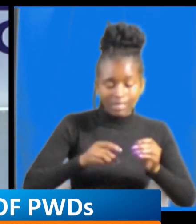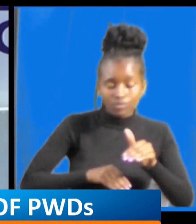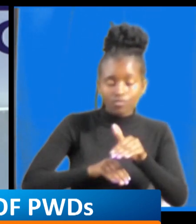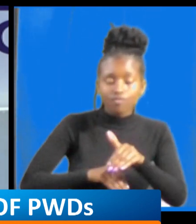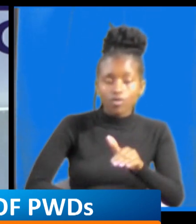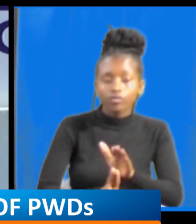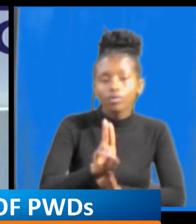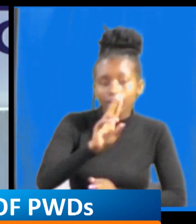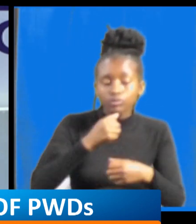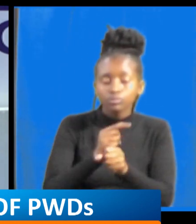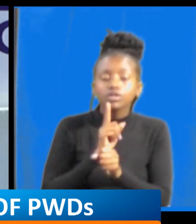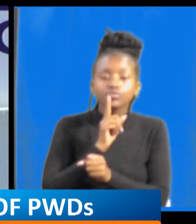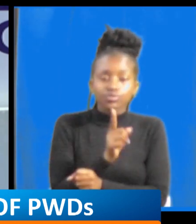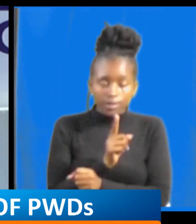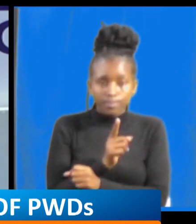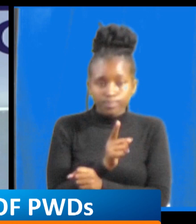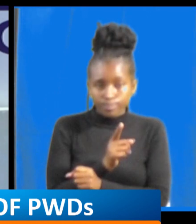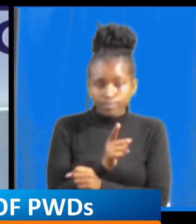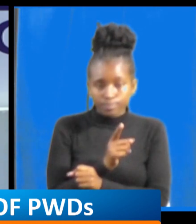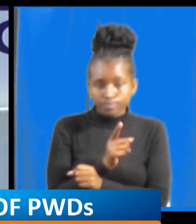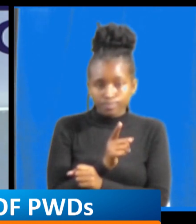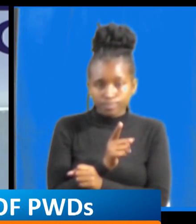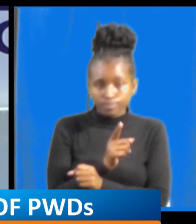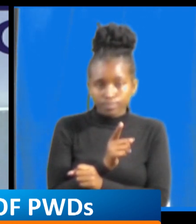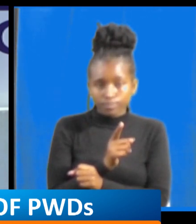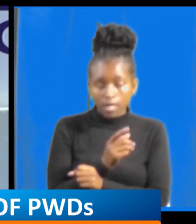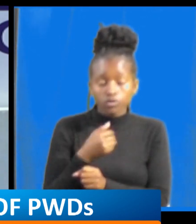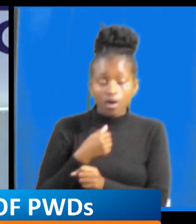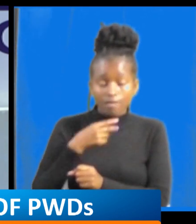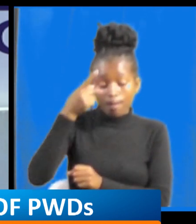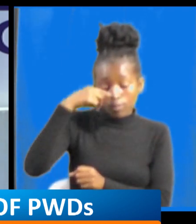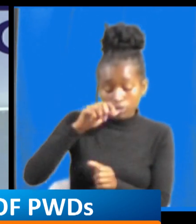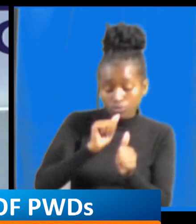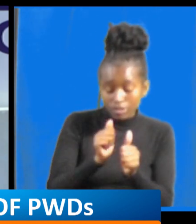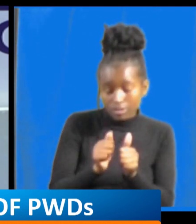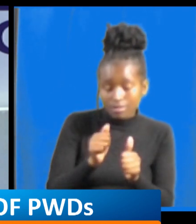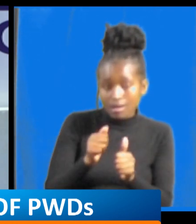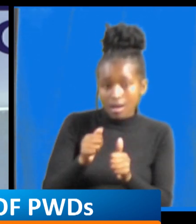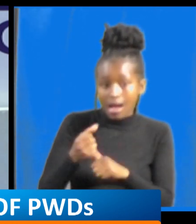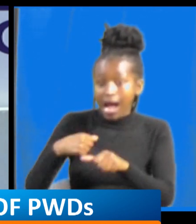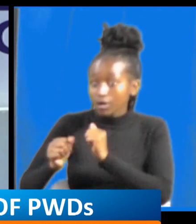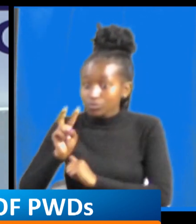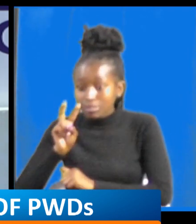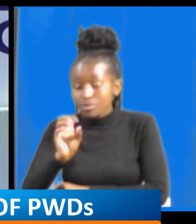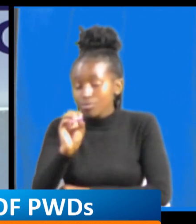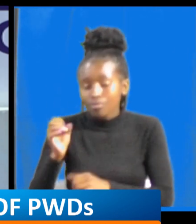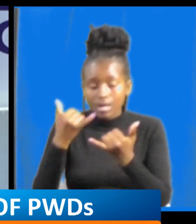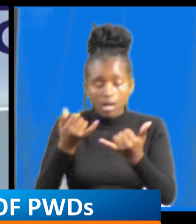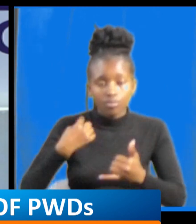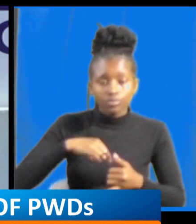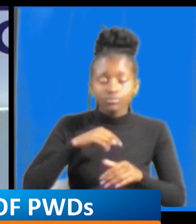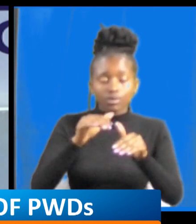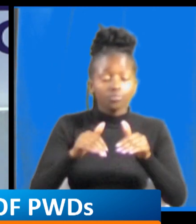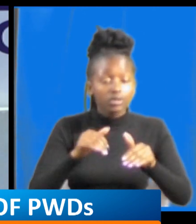in so that they we don't put our policy and is not implemented so we are still waiting they promised